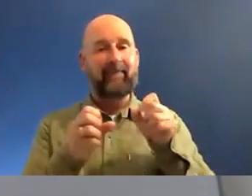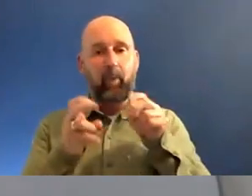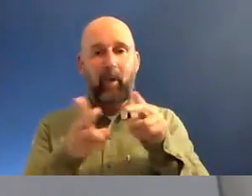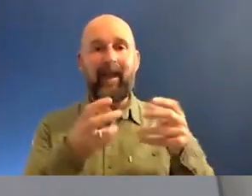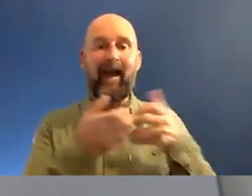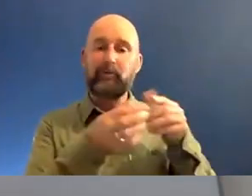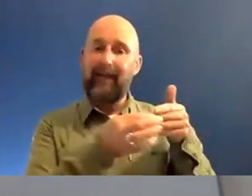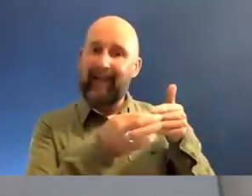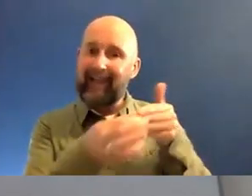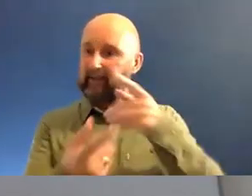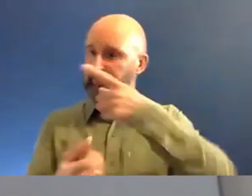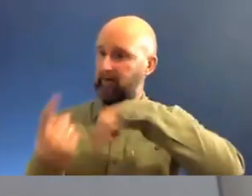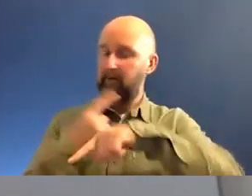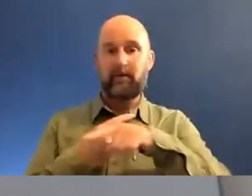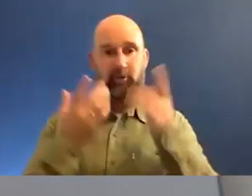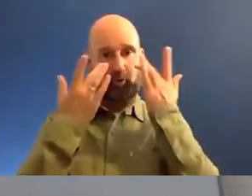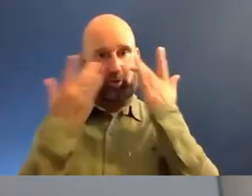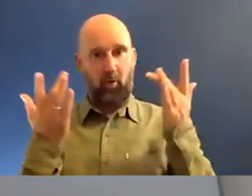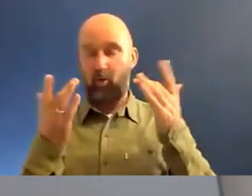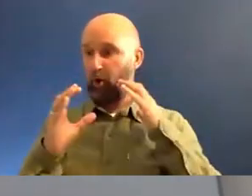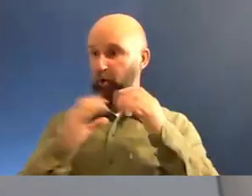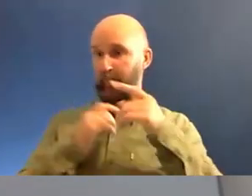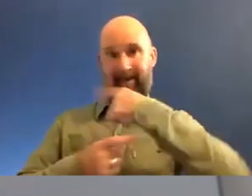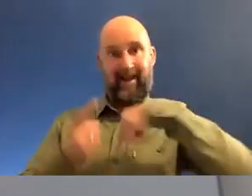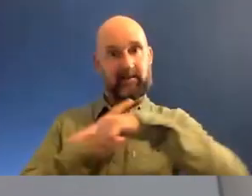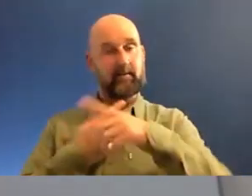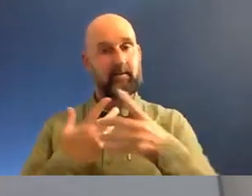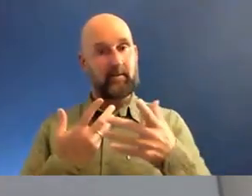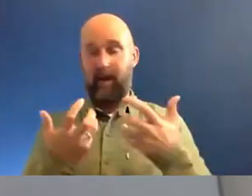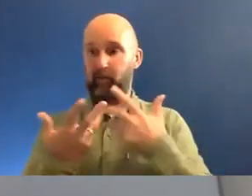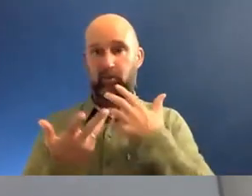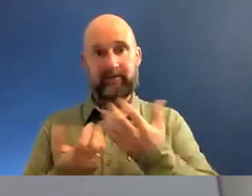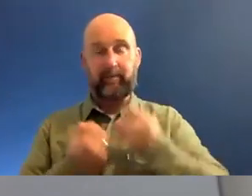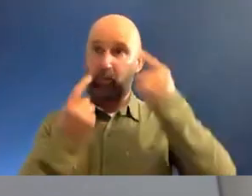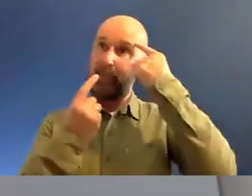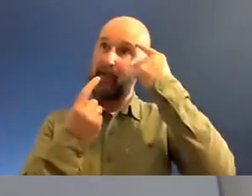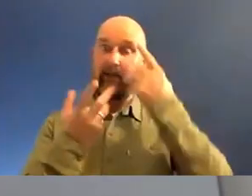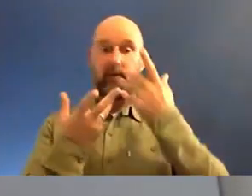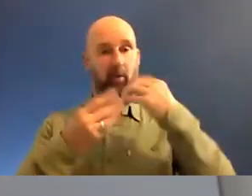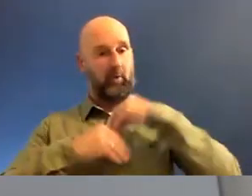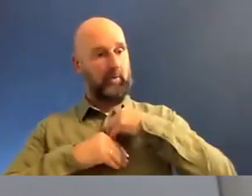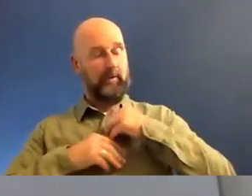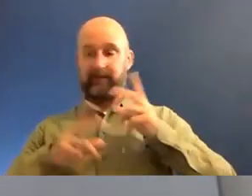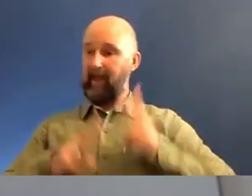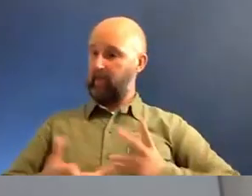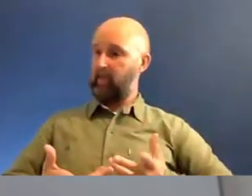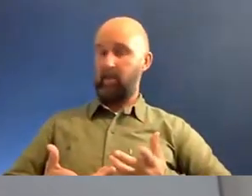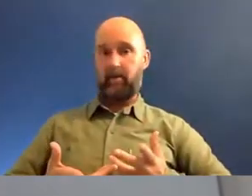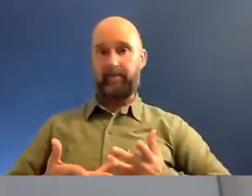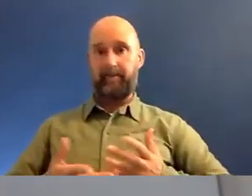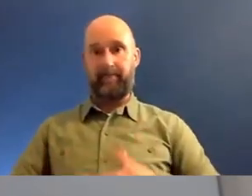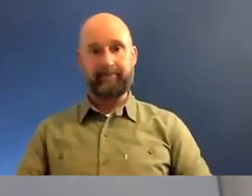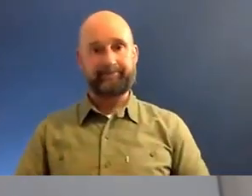take some leadership to actually communicate another way of thinking through and digesting what we're going through, inshallah.